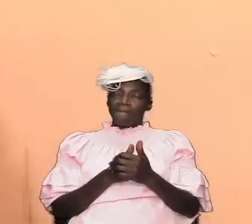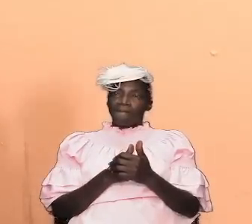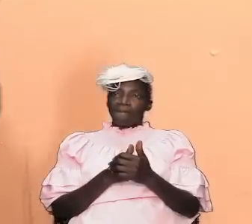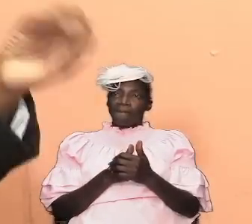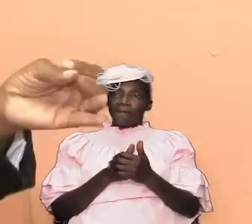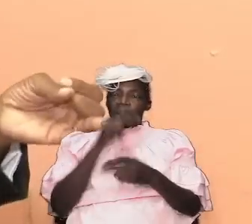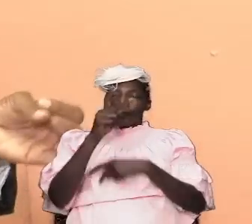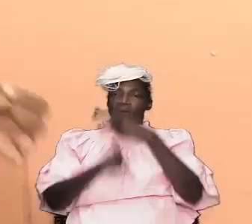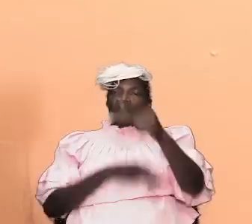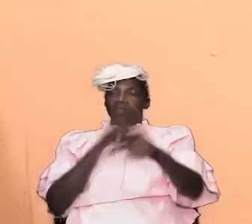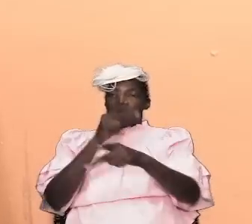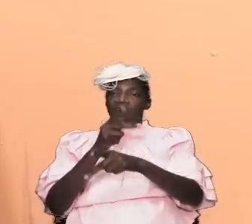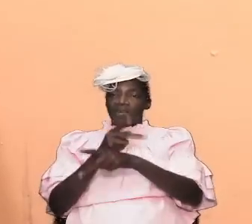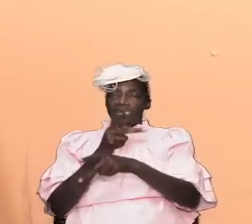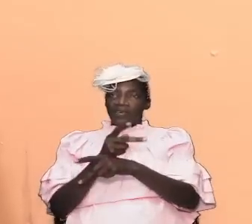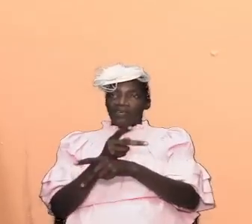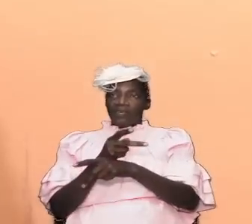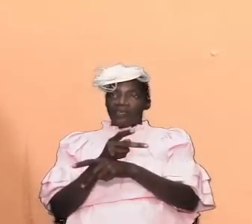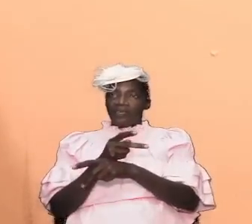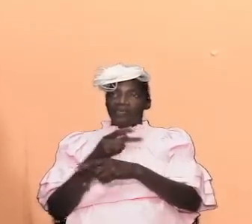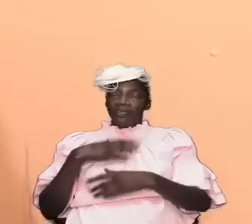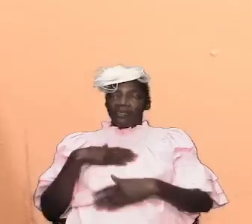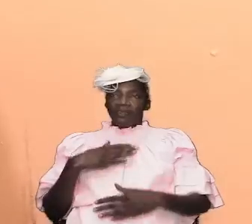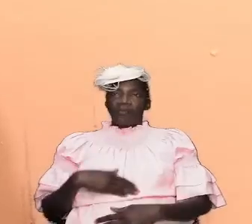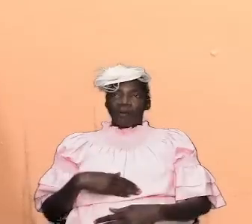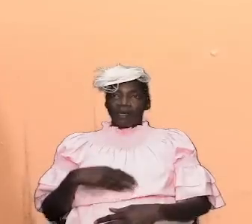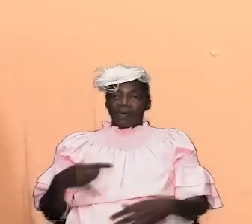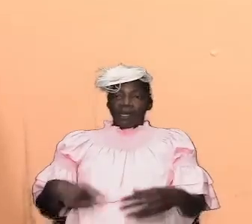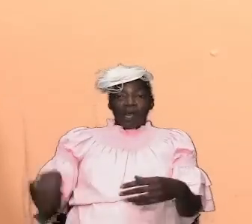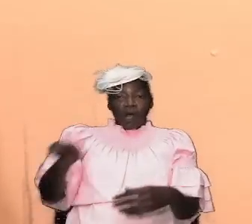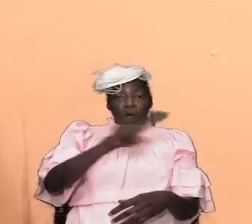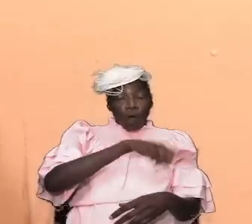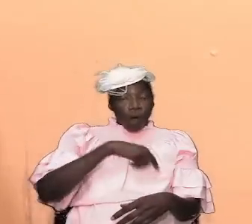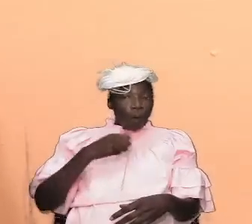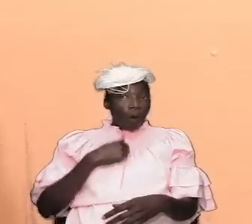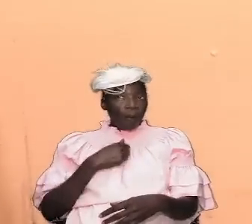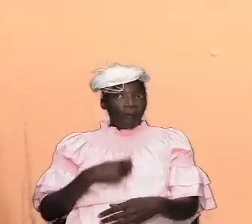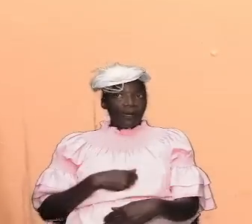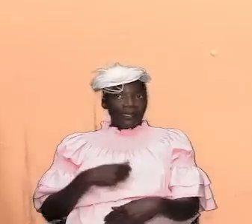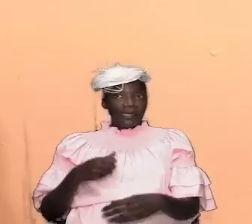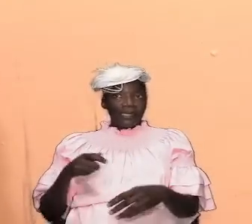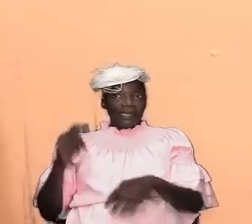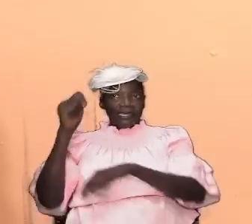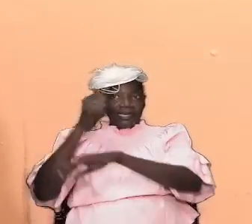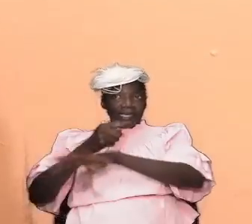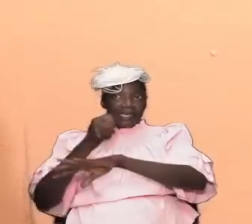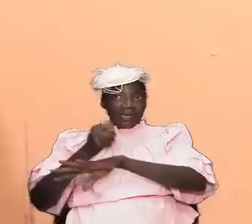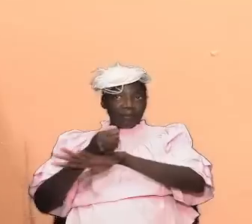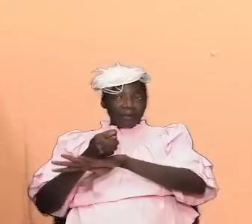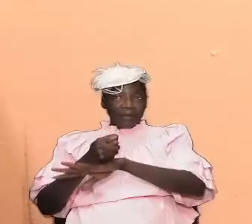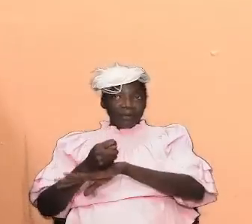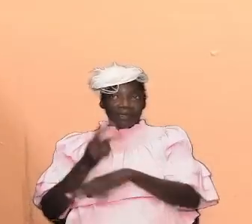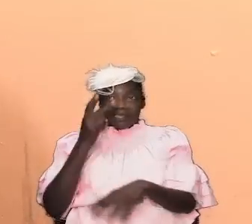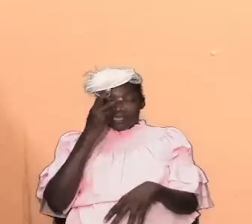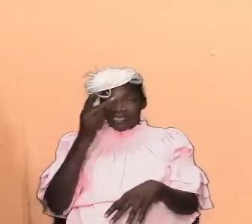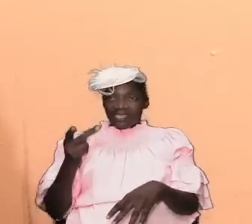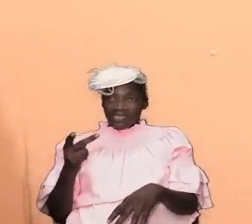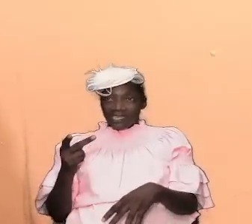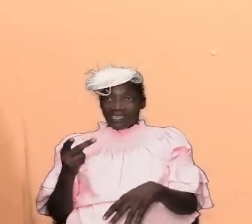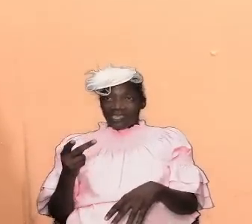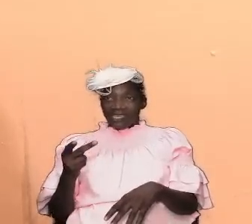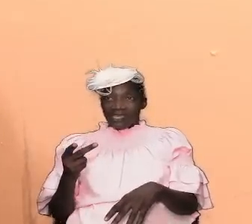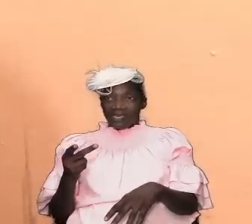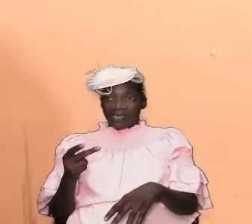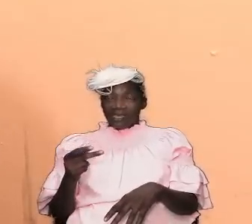typified in the tabernacle his body our bodies our temples same tabernacle and we are going to see that even we